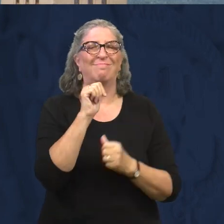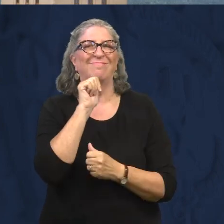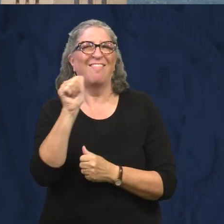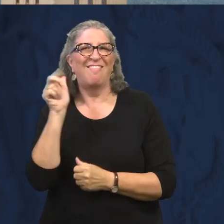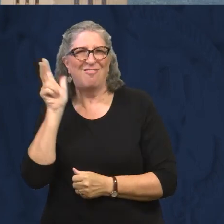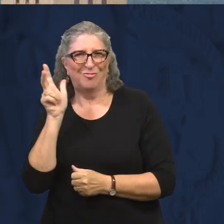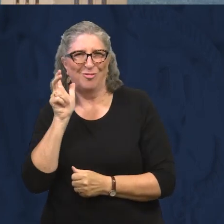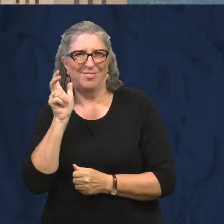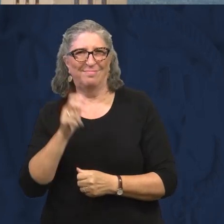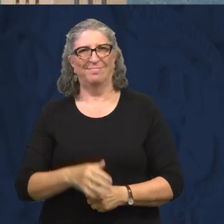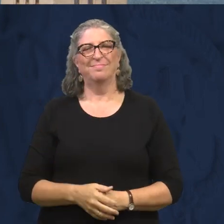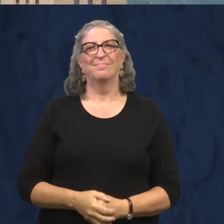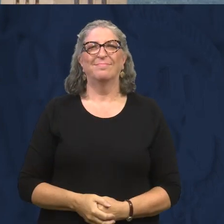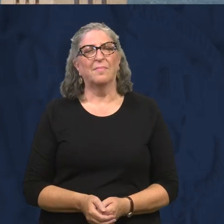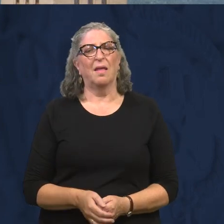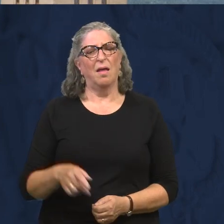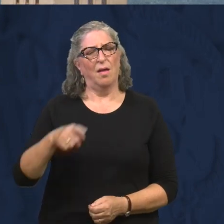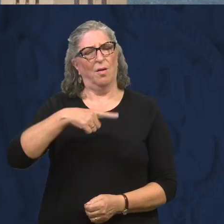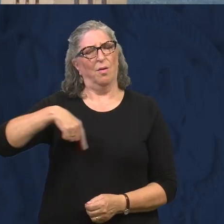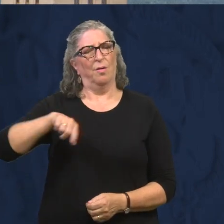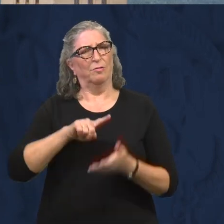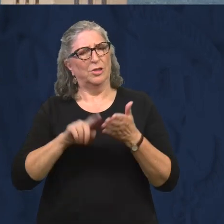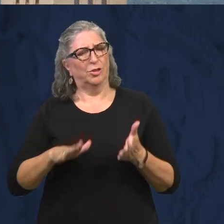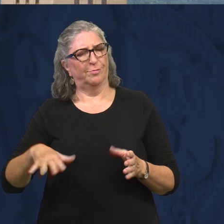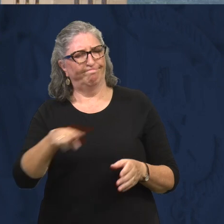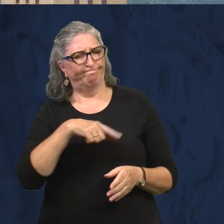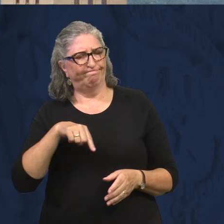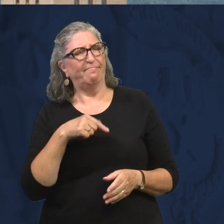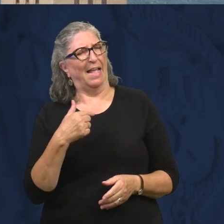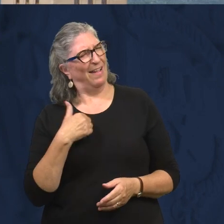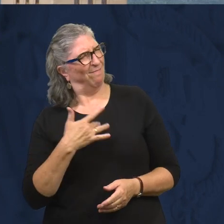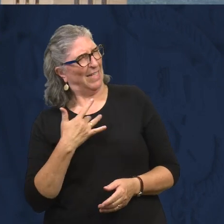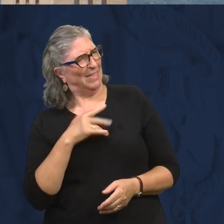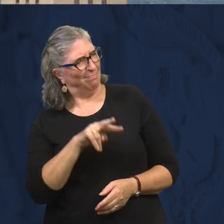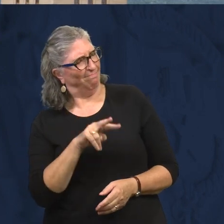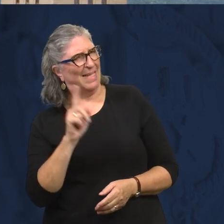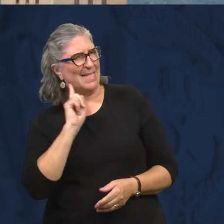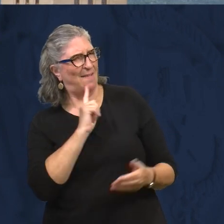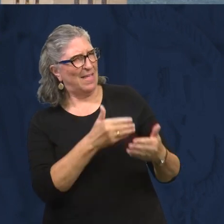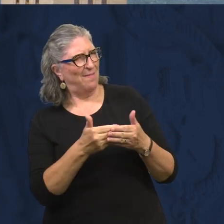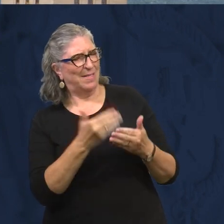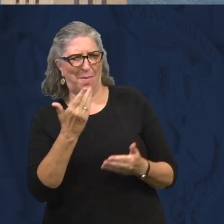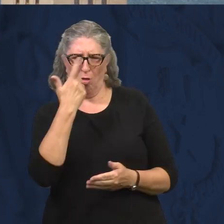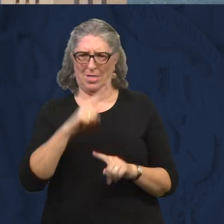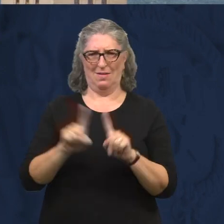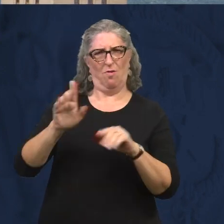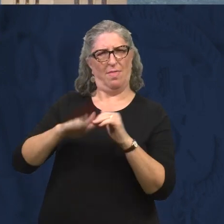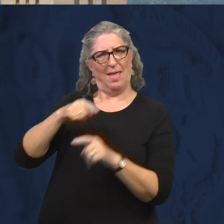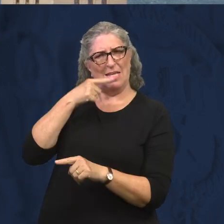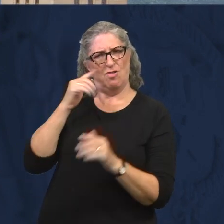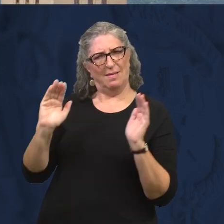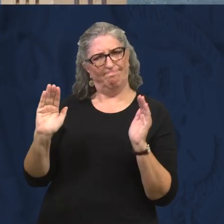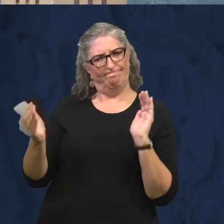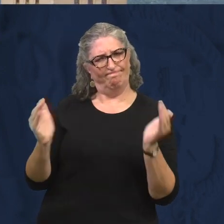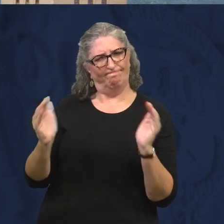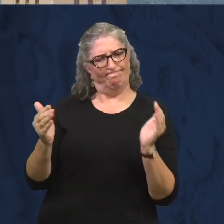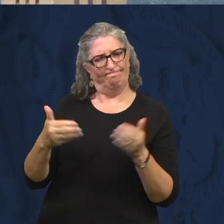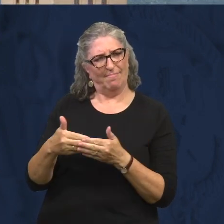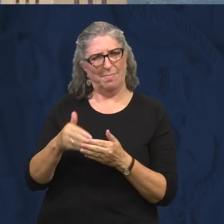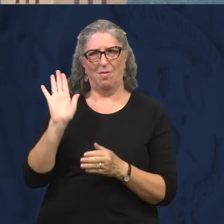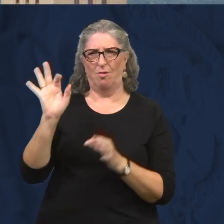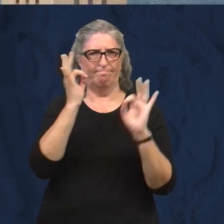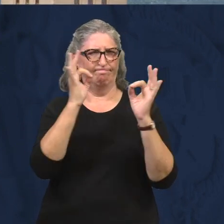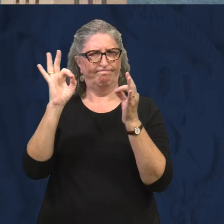and not auditory. We had the intuition that the eye gaze behavior of deaf infants may look different